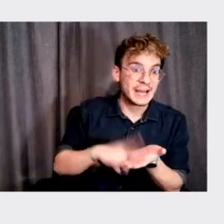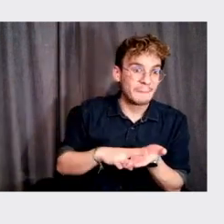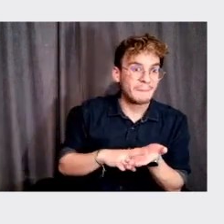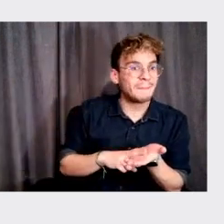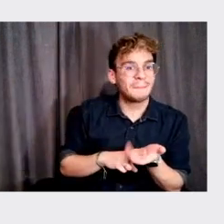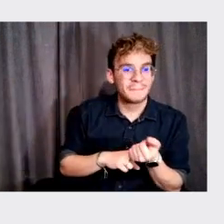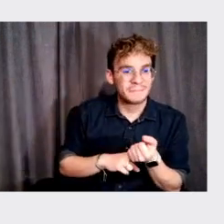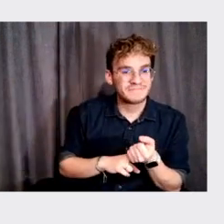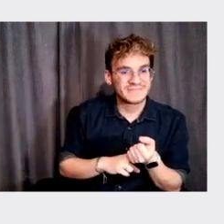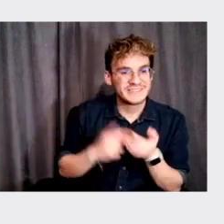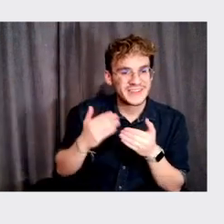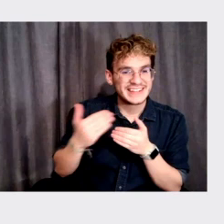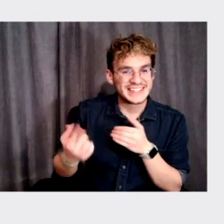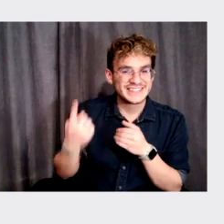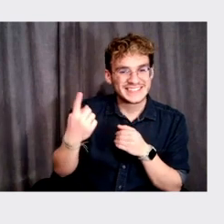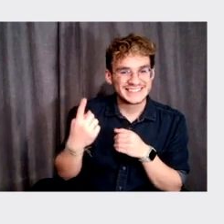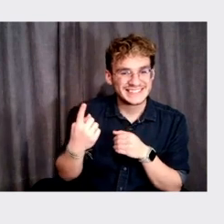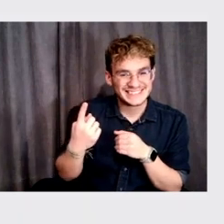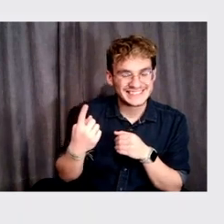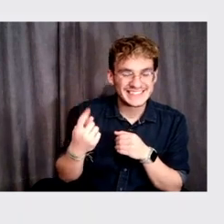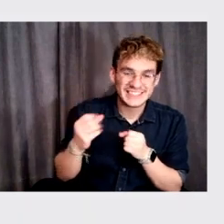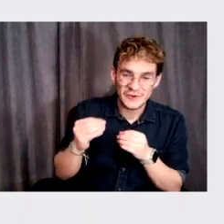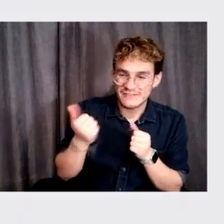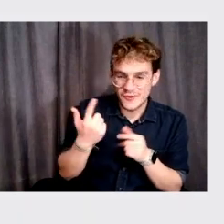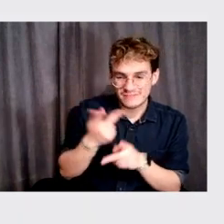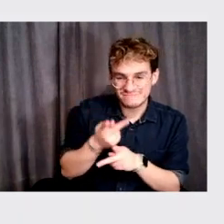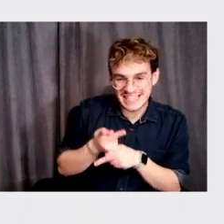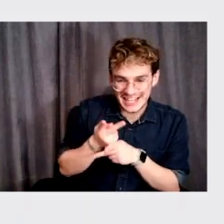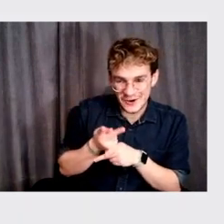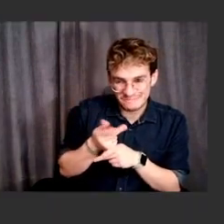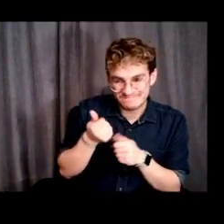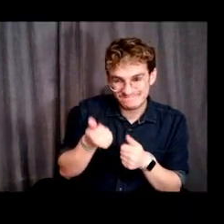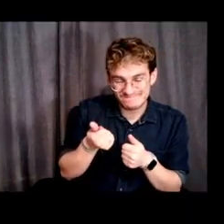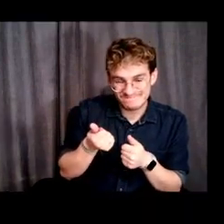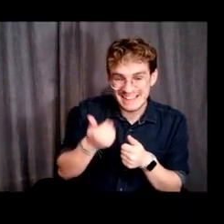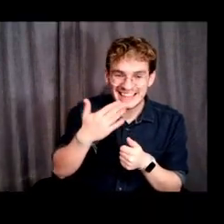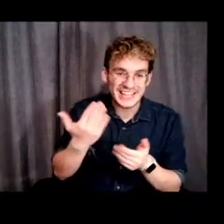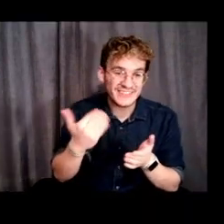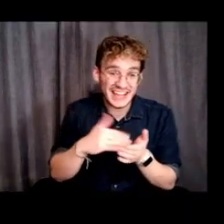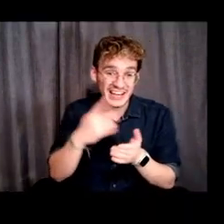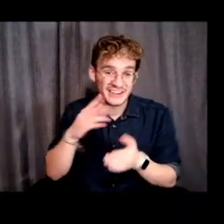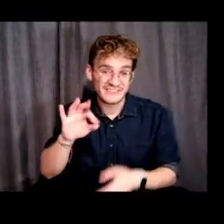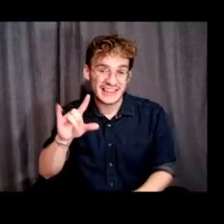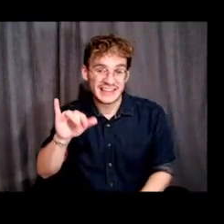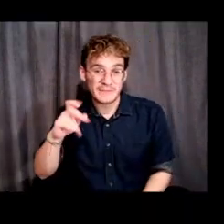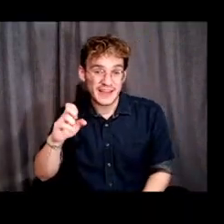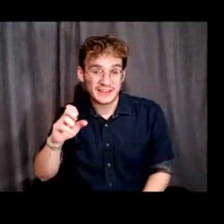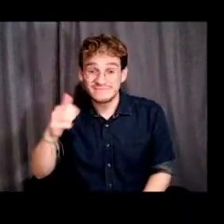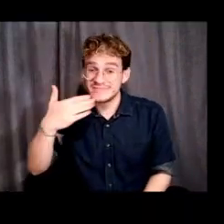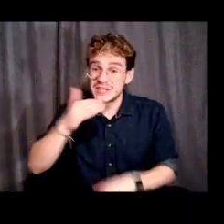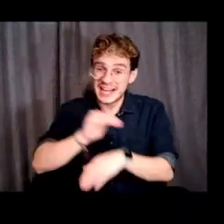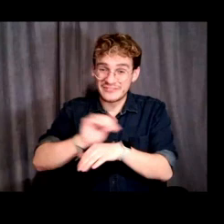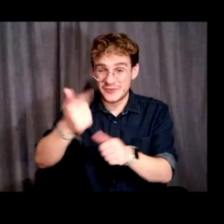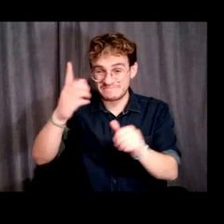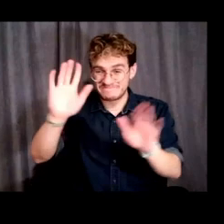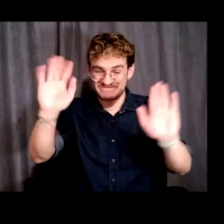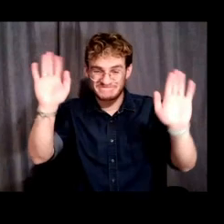for the next one. So take good care everyone. And thanks again, Felipe. Good night all.